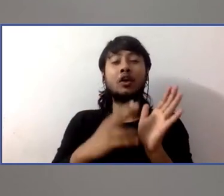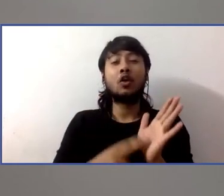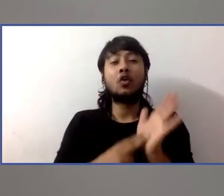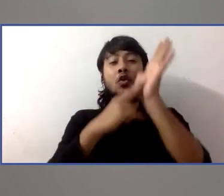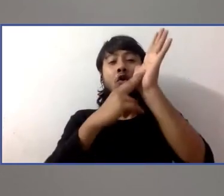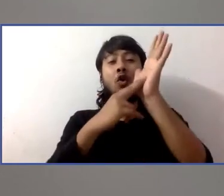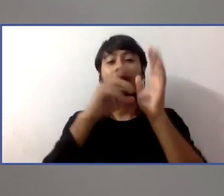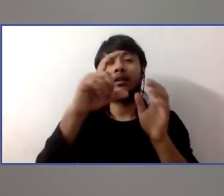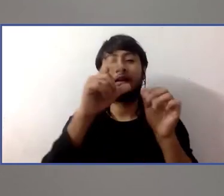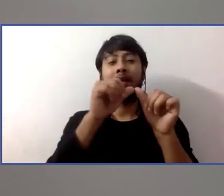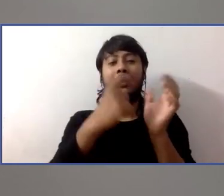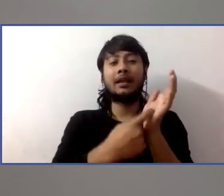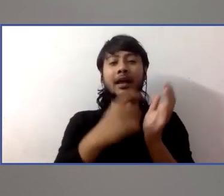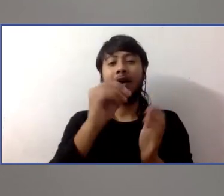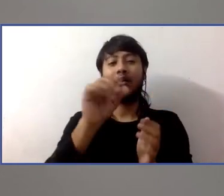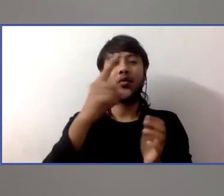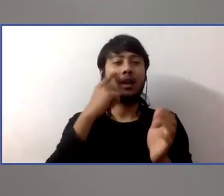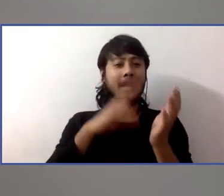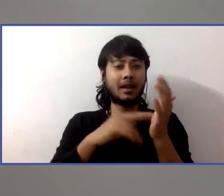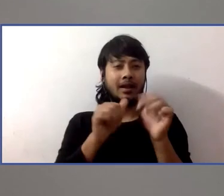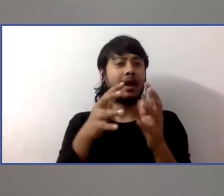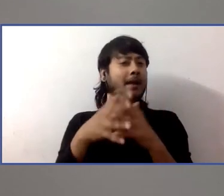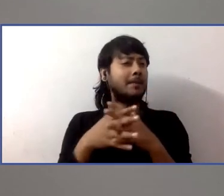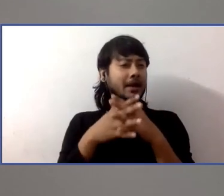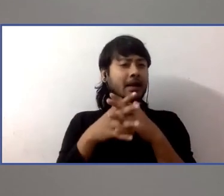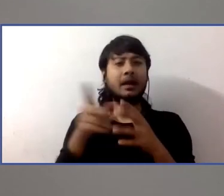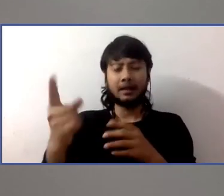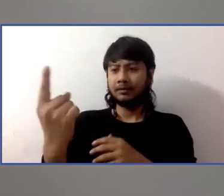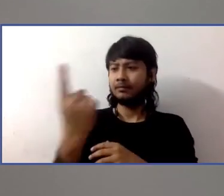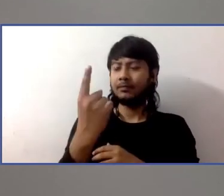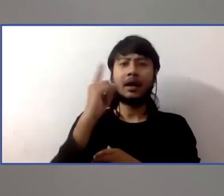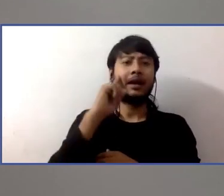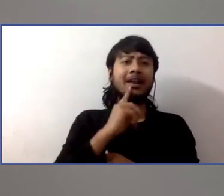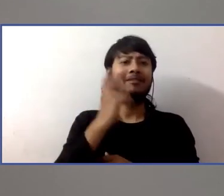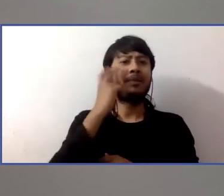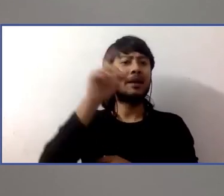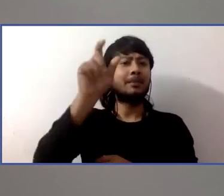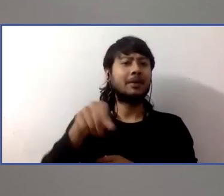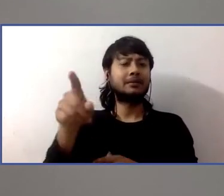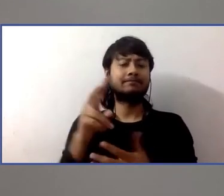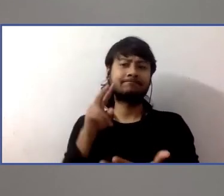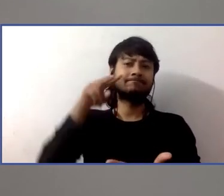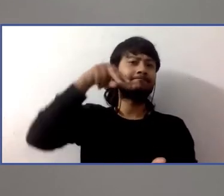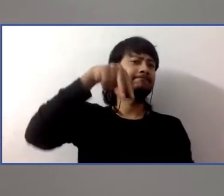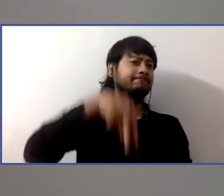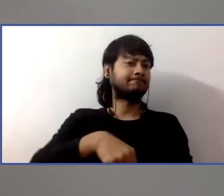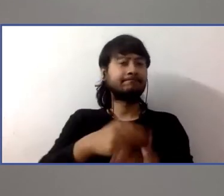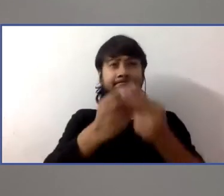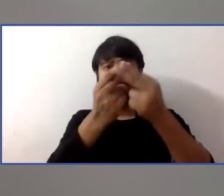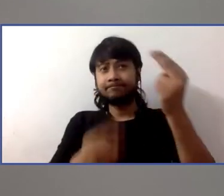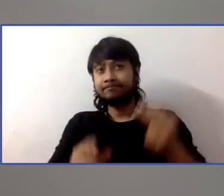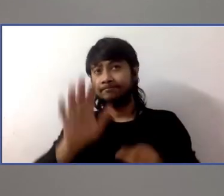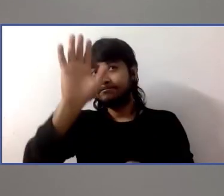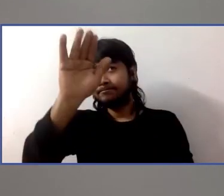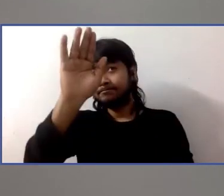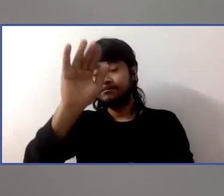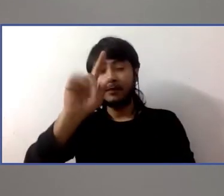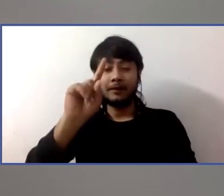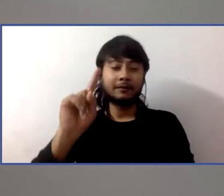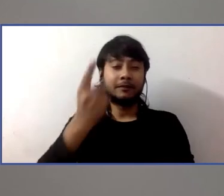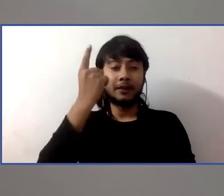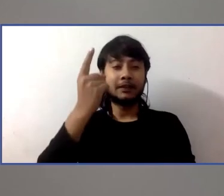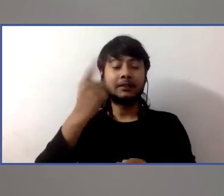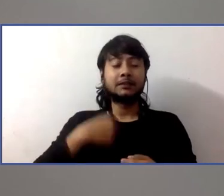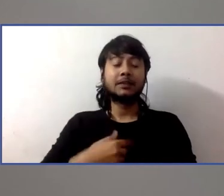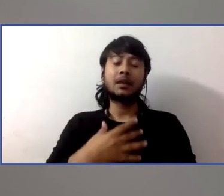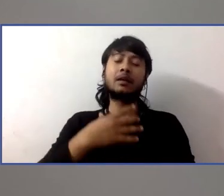A and a man who's deaf blind in the audience stood up and he said, you know, first and foremost, I really loved that film.